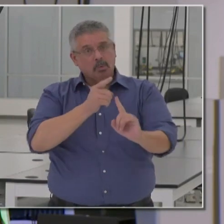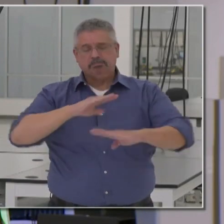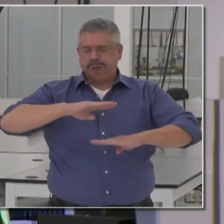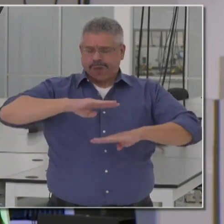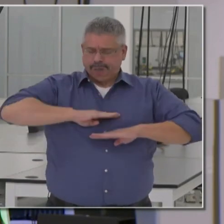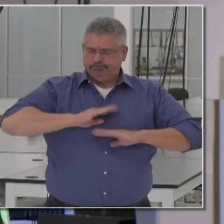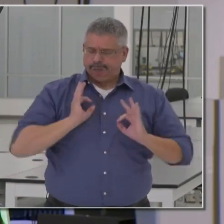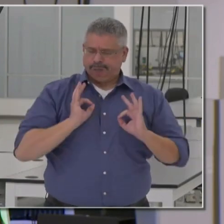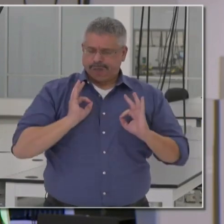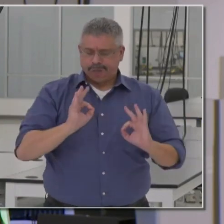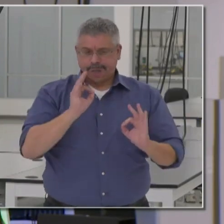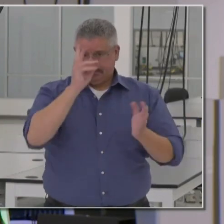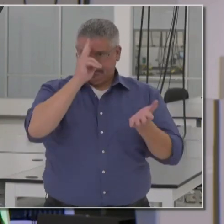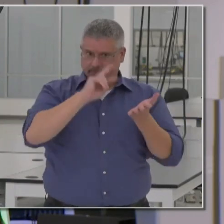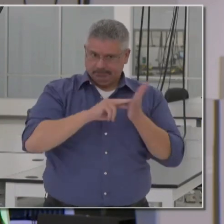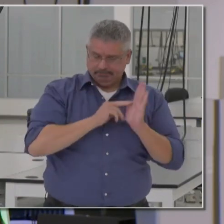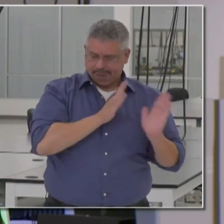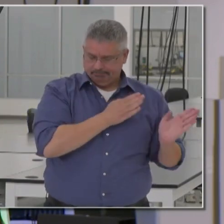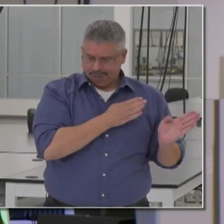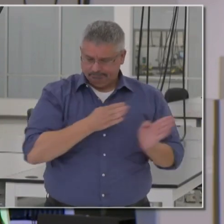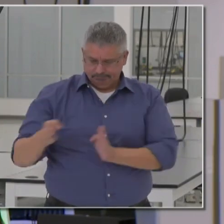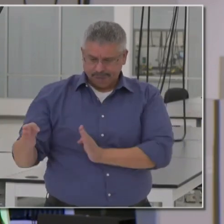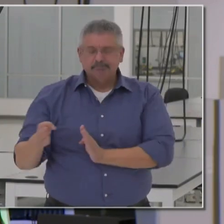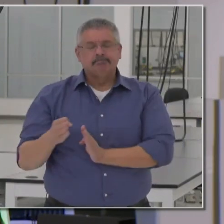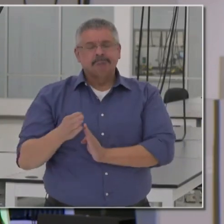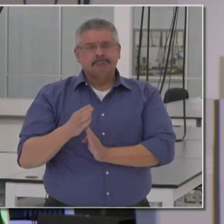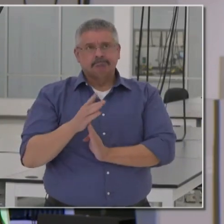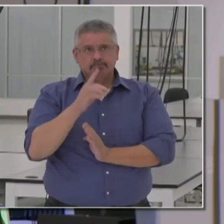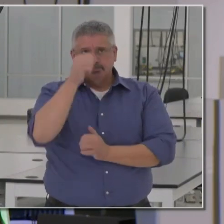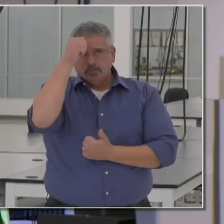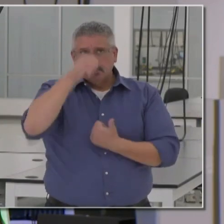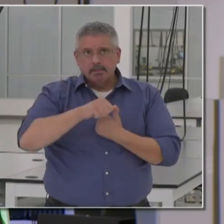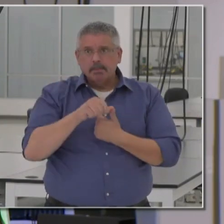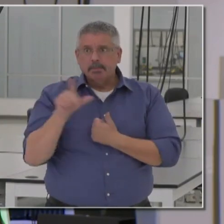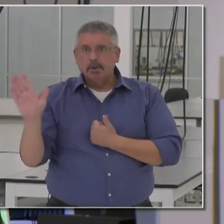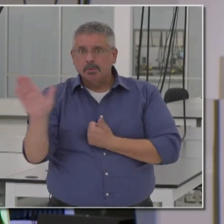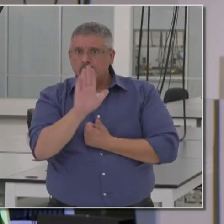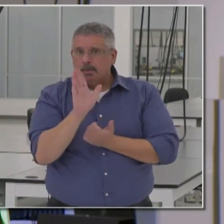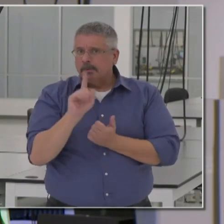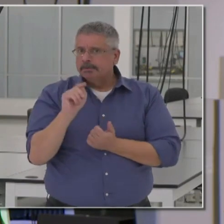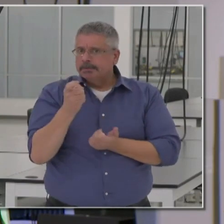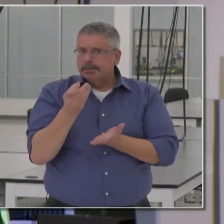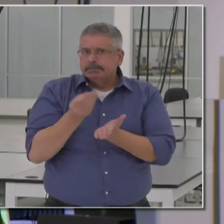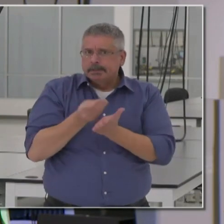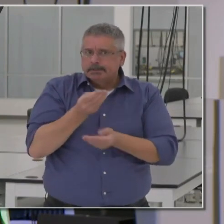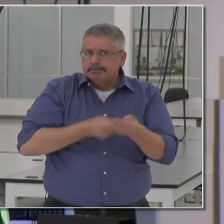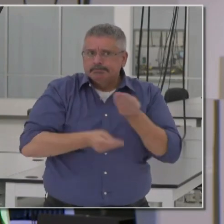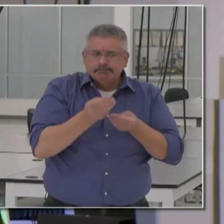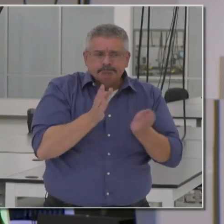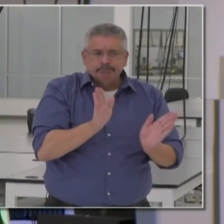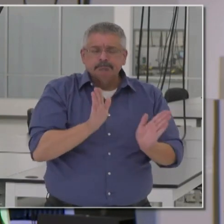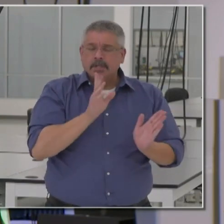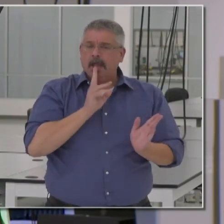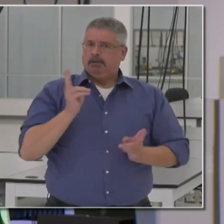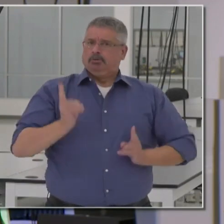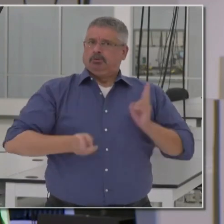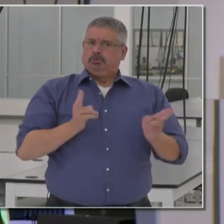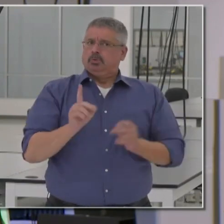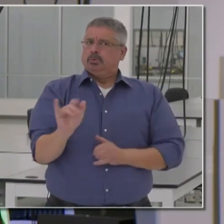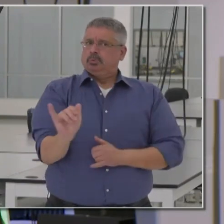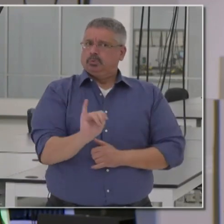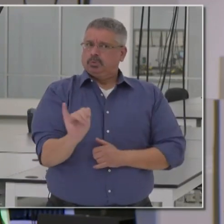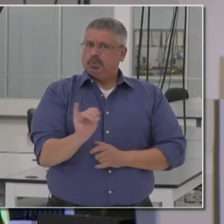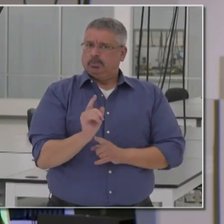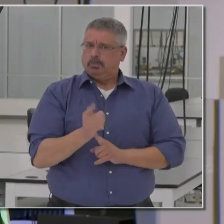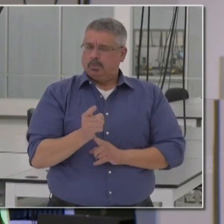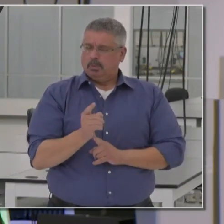with intentionality, and we did so mindful of taxpayers' money, and mindful of the urgency of this moment.